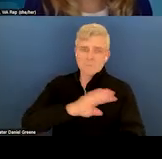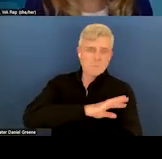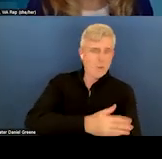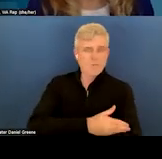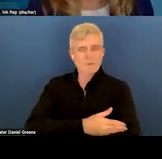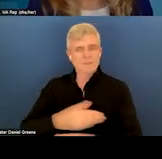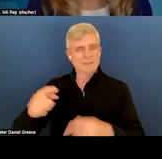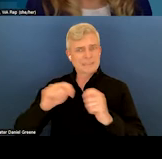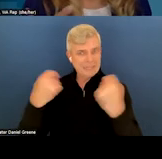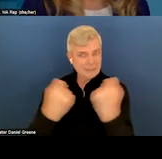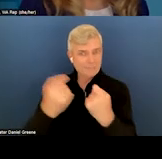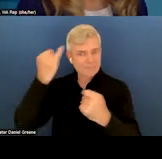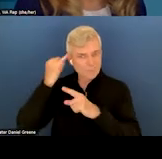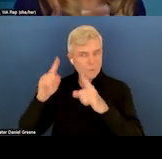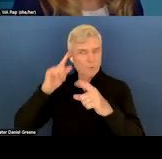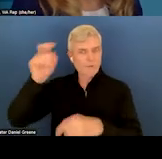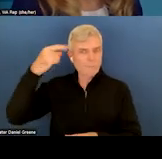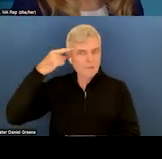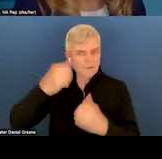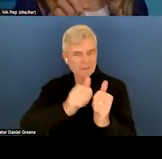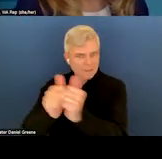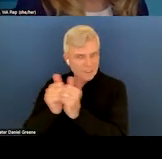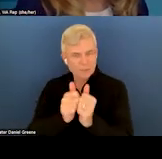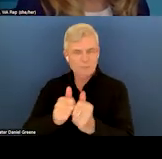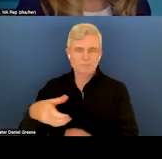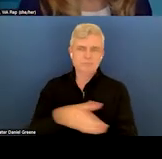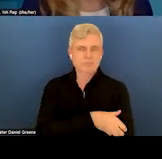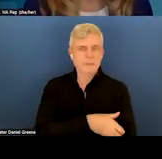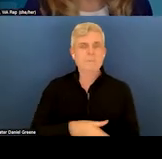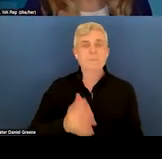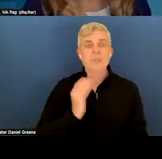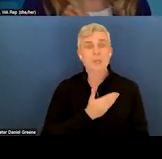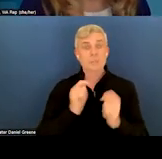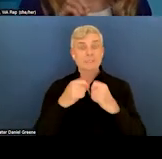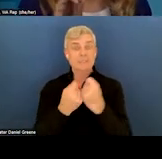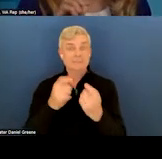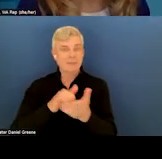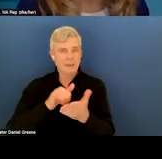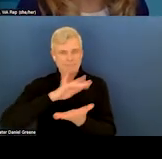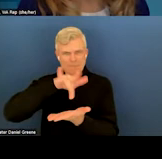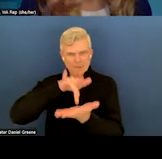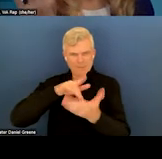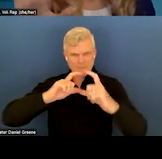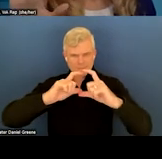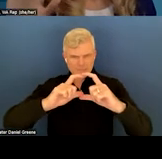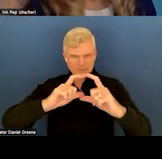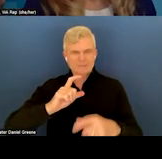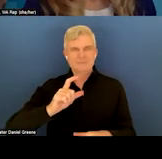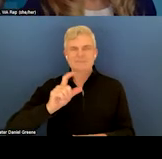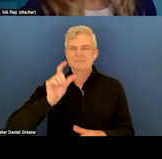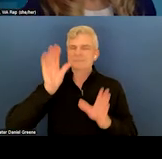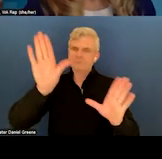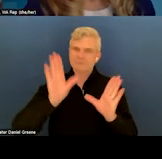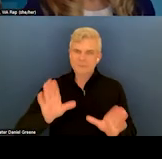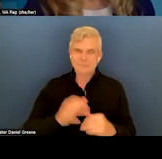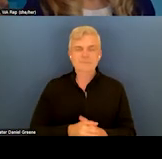together. And so, again, our team is that middle box, which was awesome. And then up